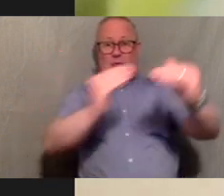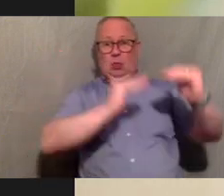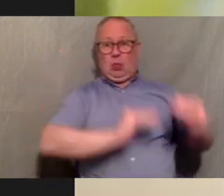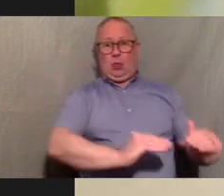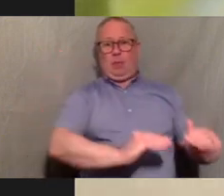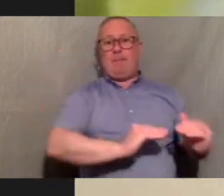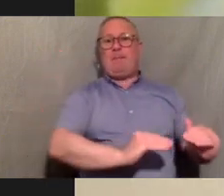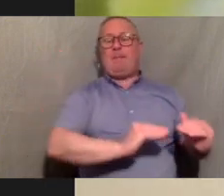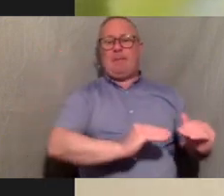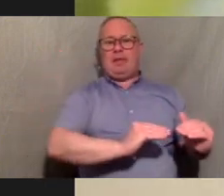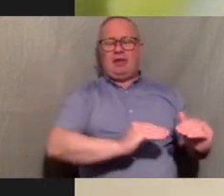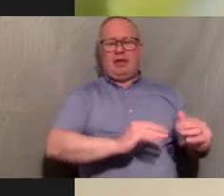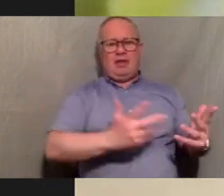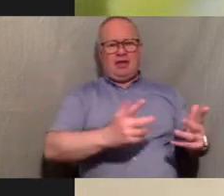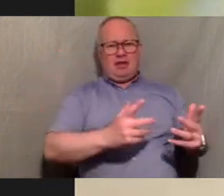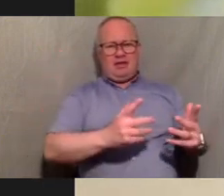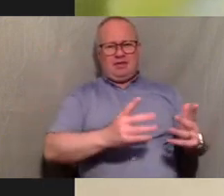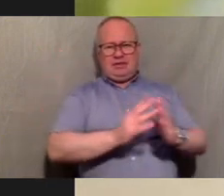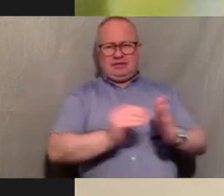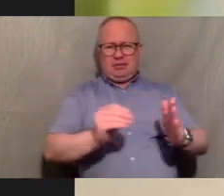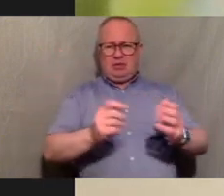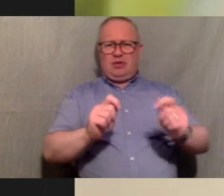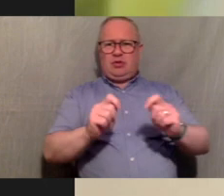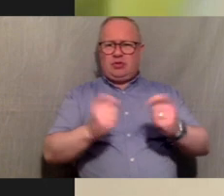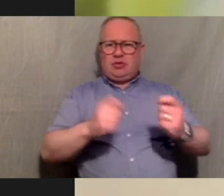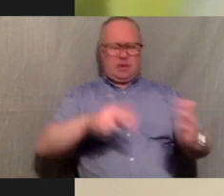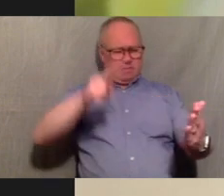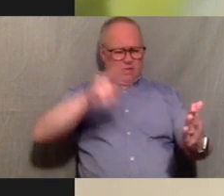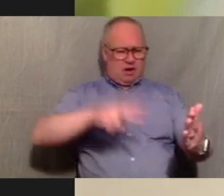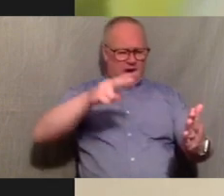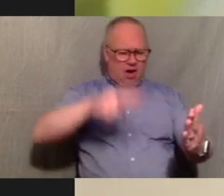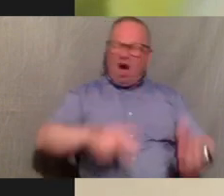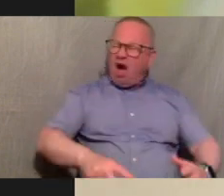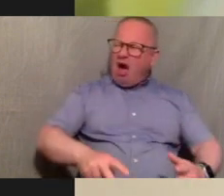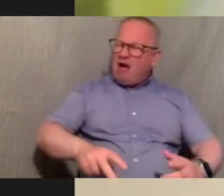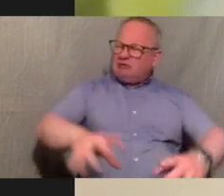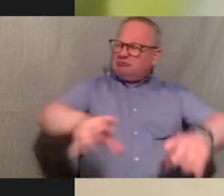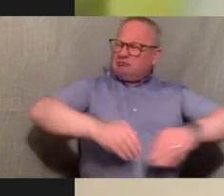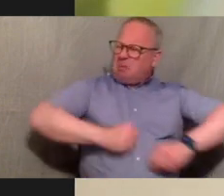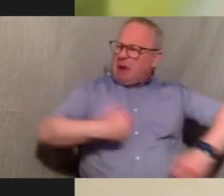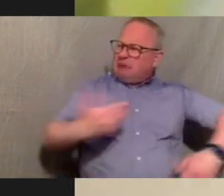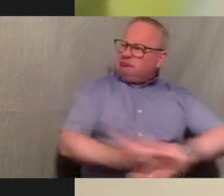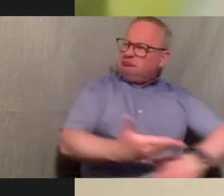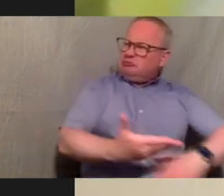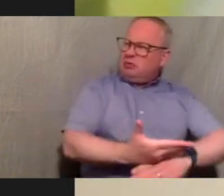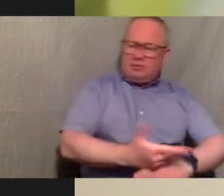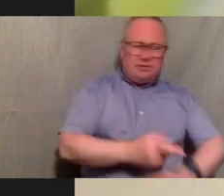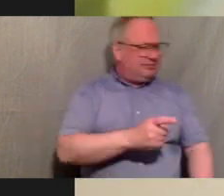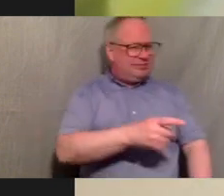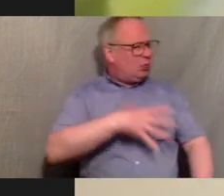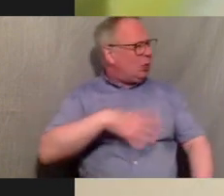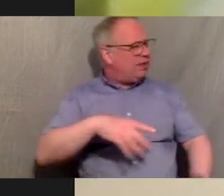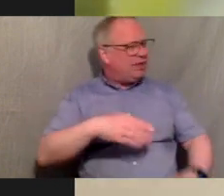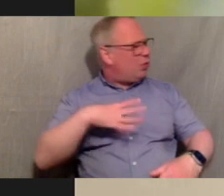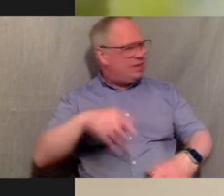read the papers you get a lot of people that are saying oh they take all our jobs they're doing whatever but it's like these are the jobs that you don't want to do and at the end of the day we need to